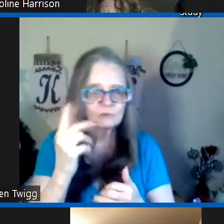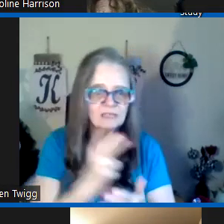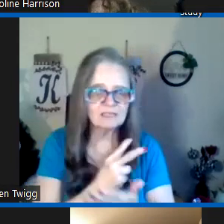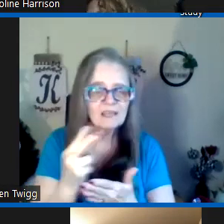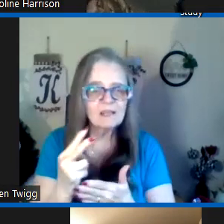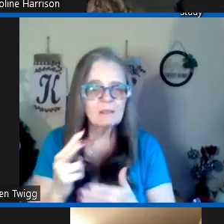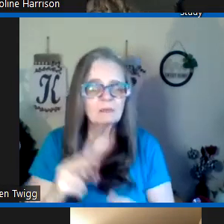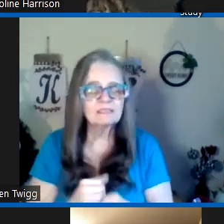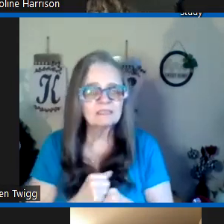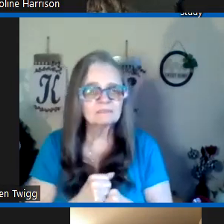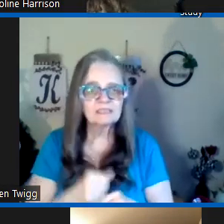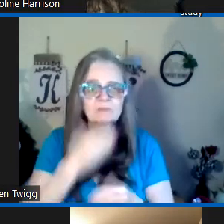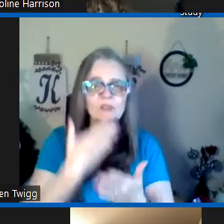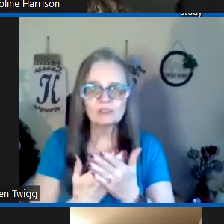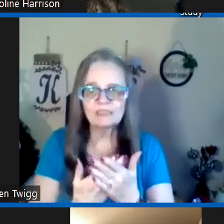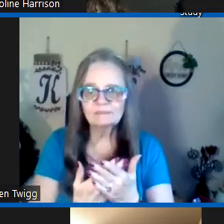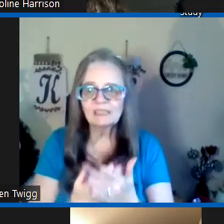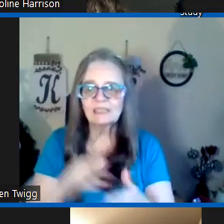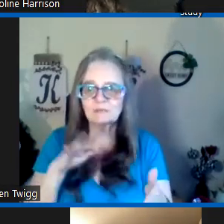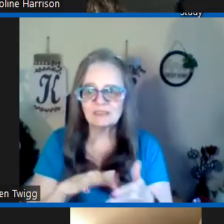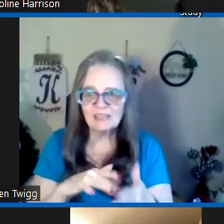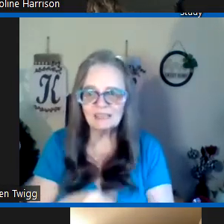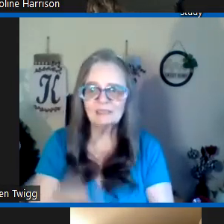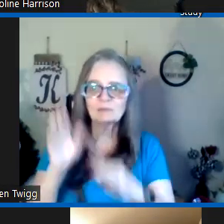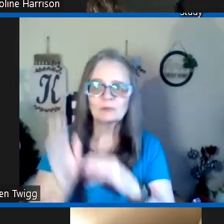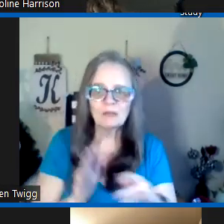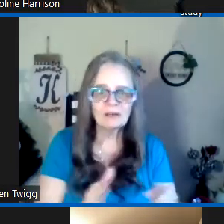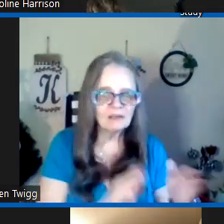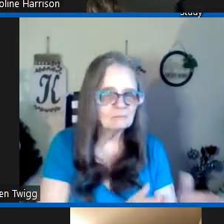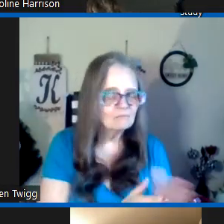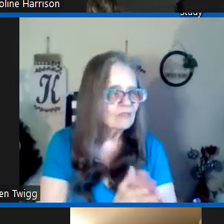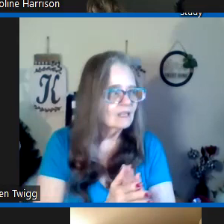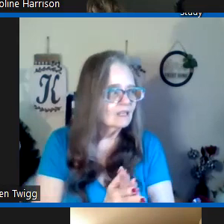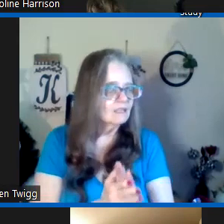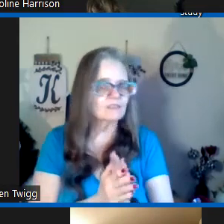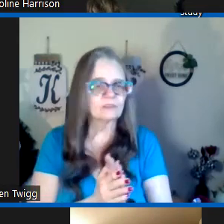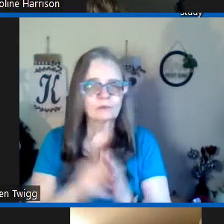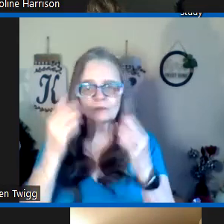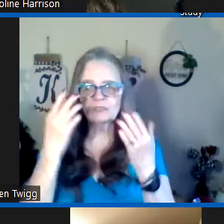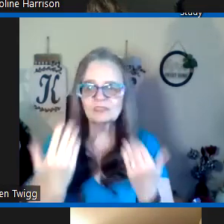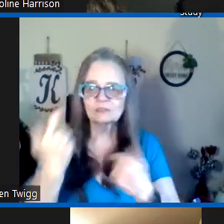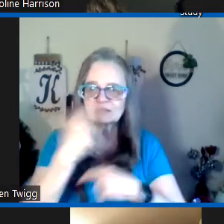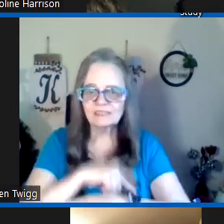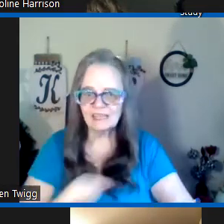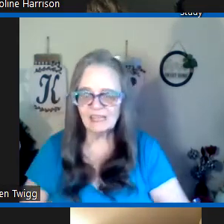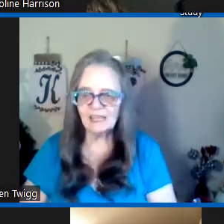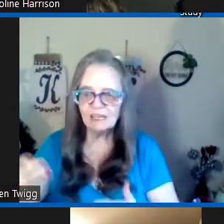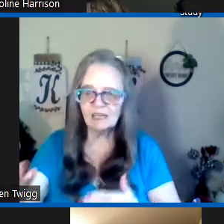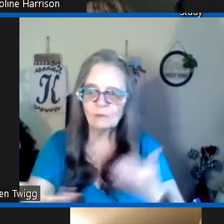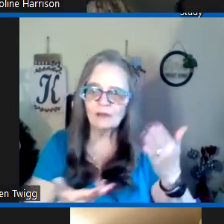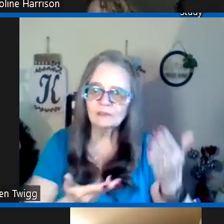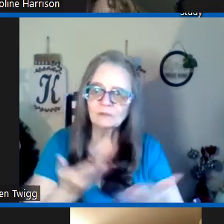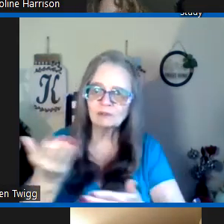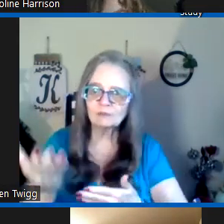last two weeks but um it's been good and i've been studying preparing so we're going to today